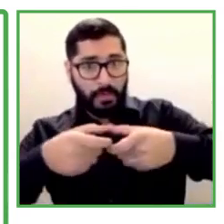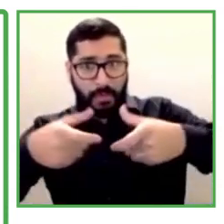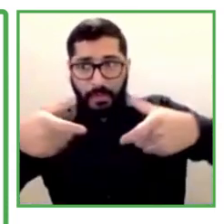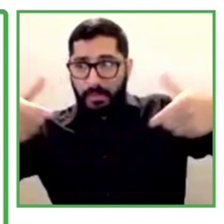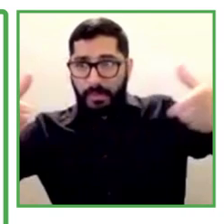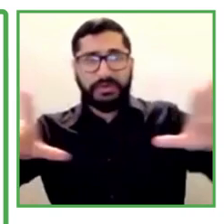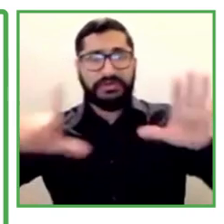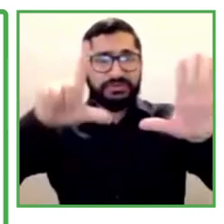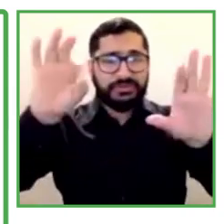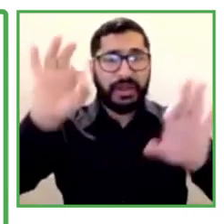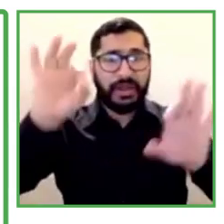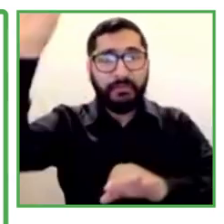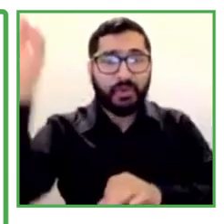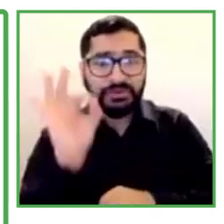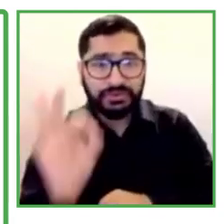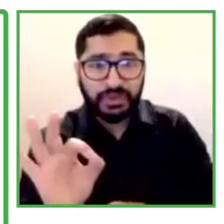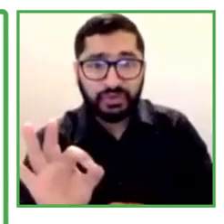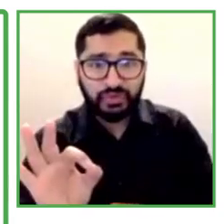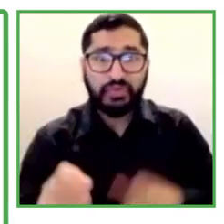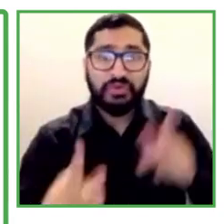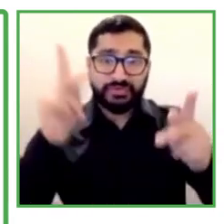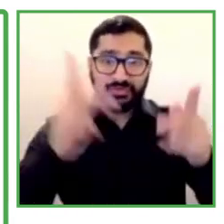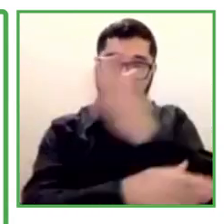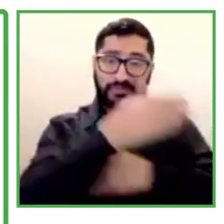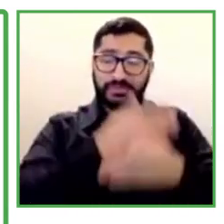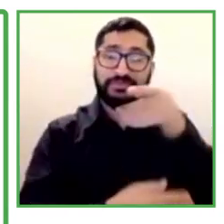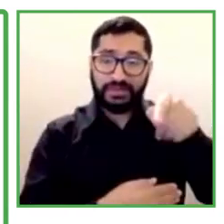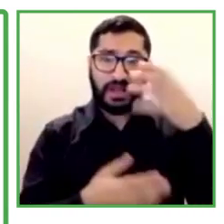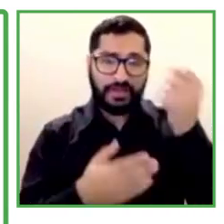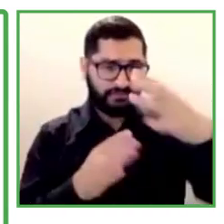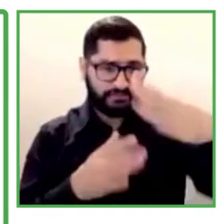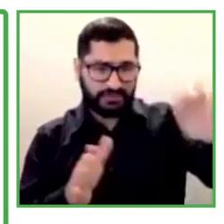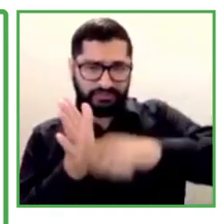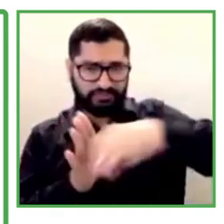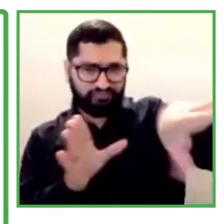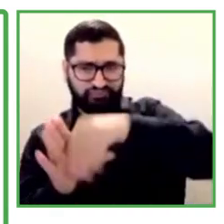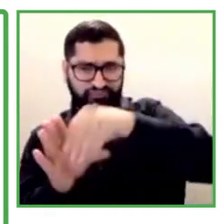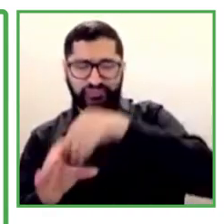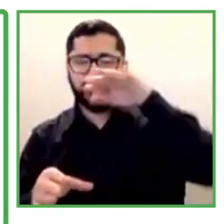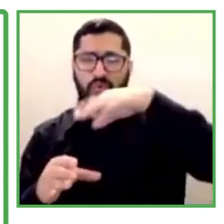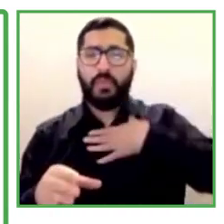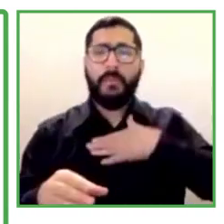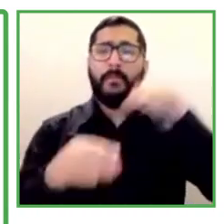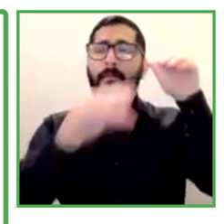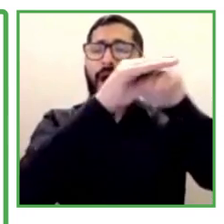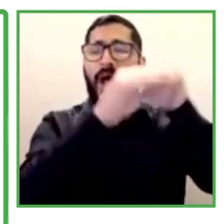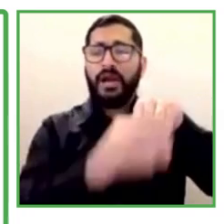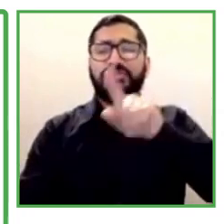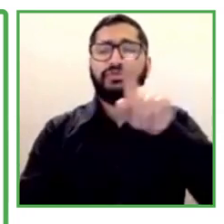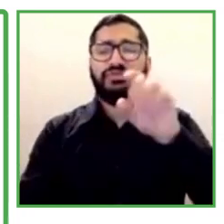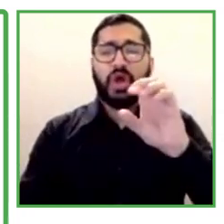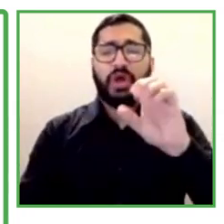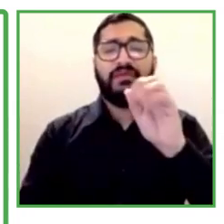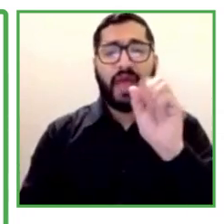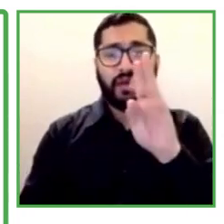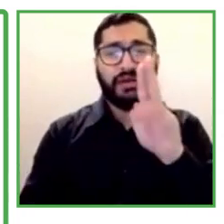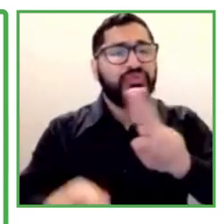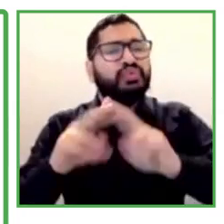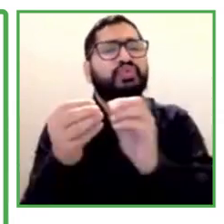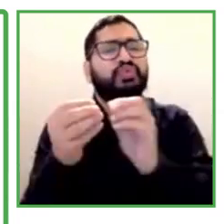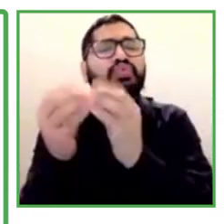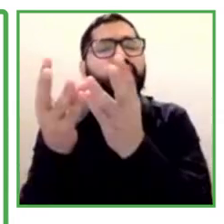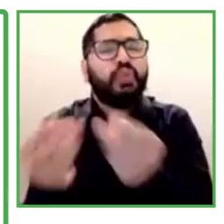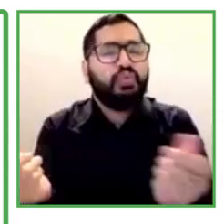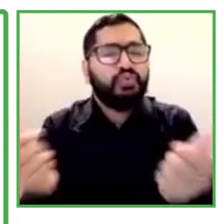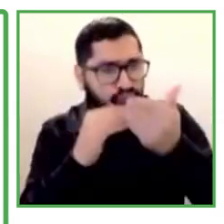with disabilities that were hired in our company. And this is a long-term relationship. It's not just to comply with the law.